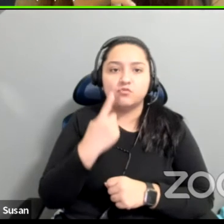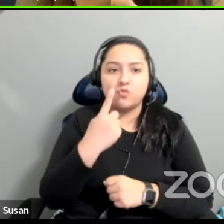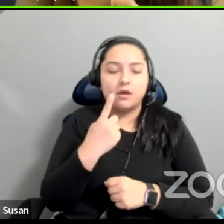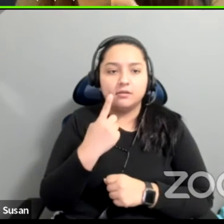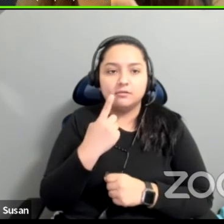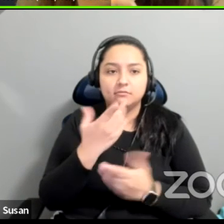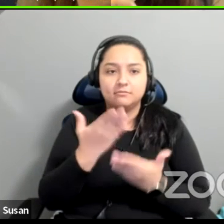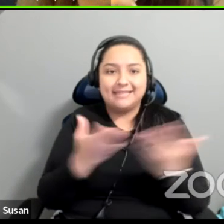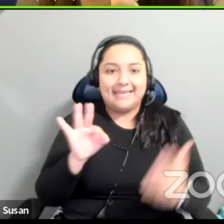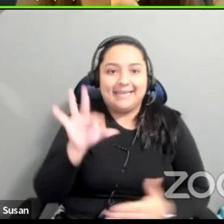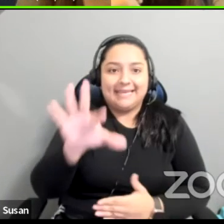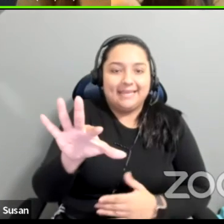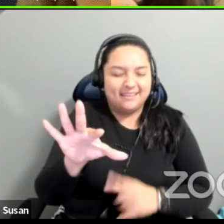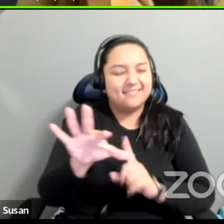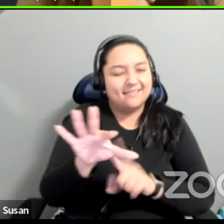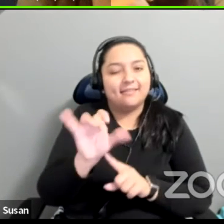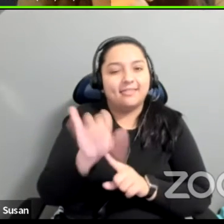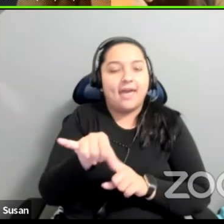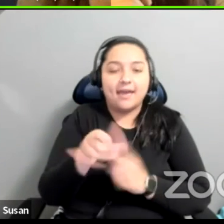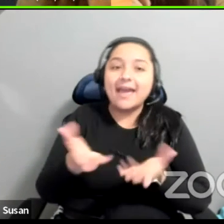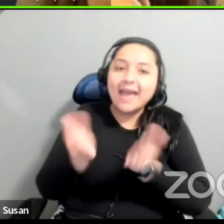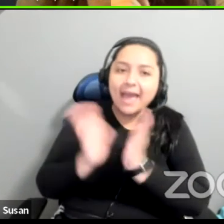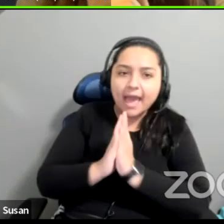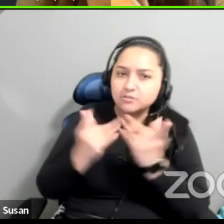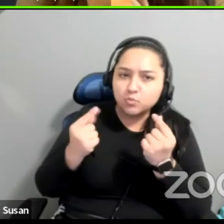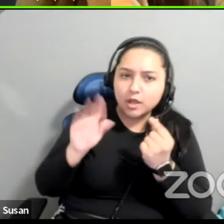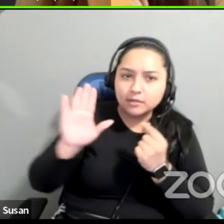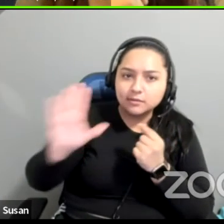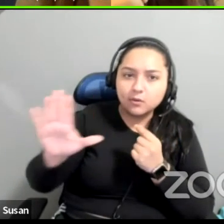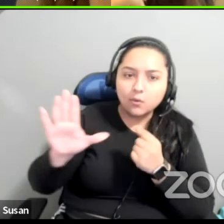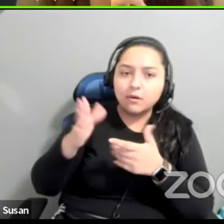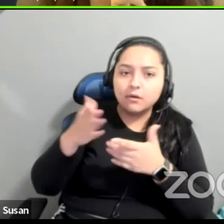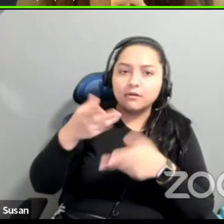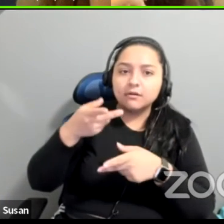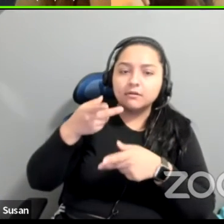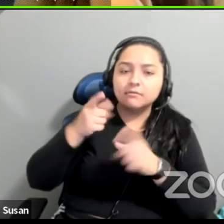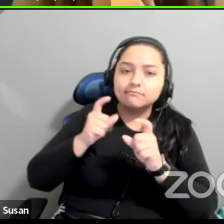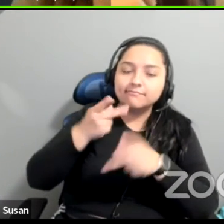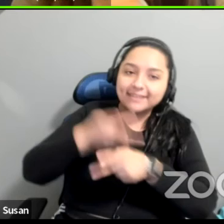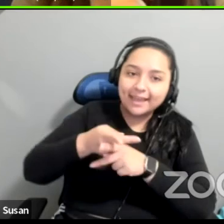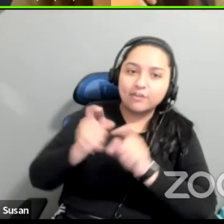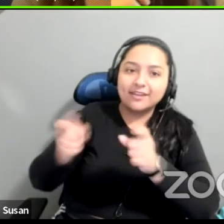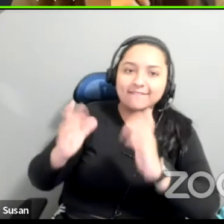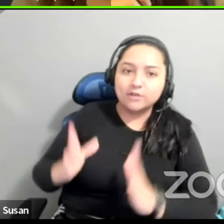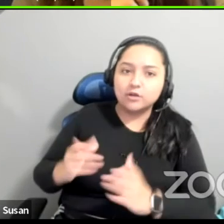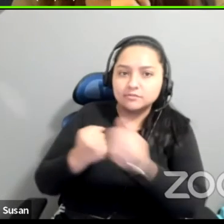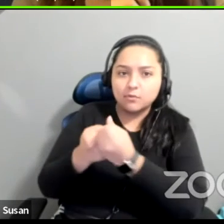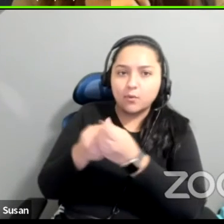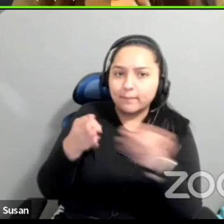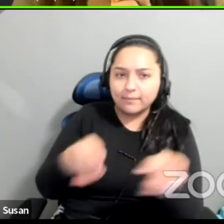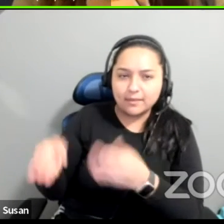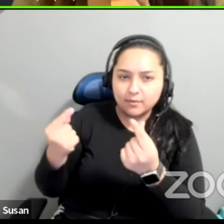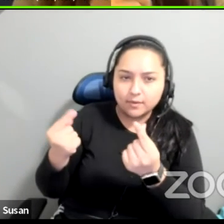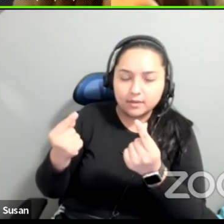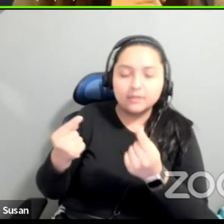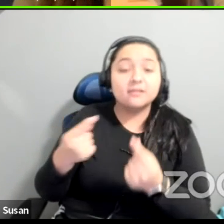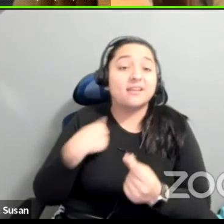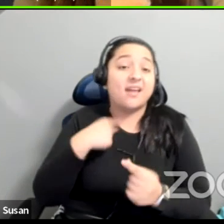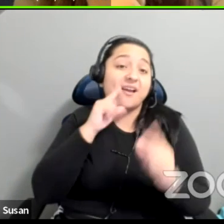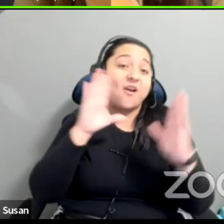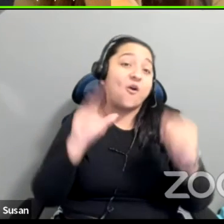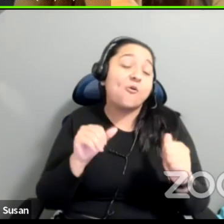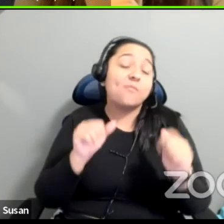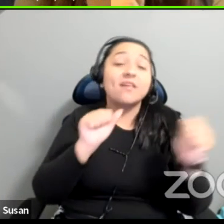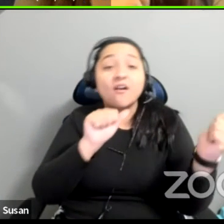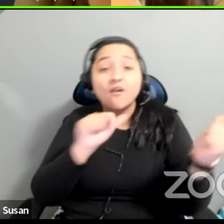is exactly that Bradley is ask what is your caregiver support plan? And I hope that all of the organizations in the world are put on the